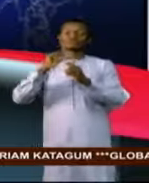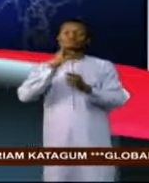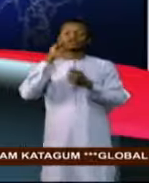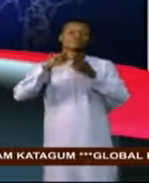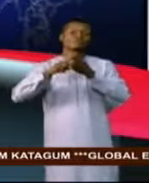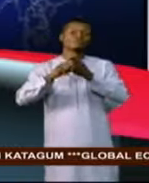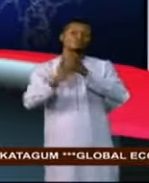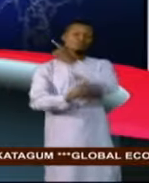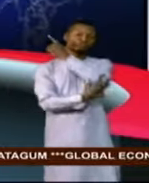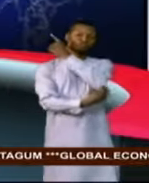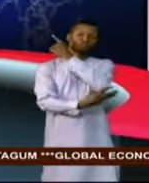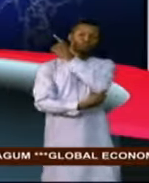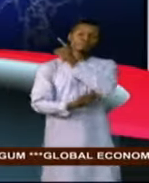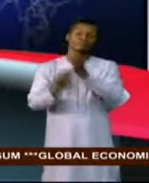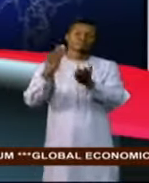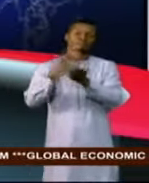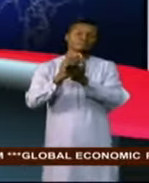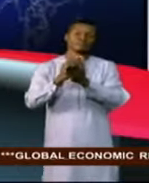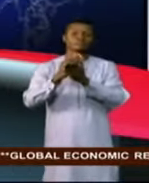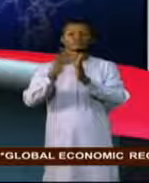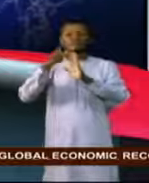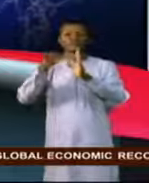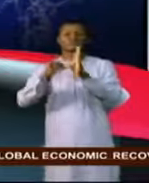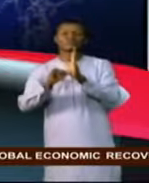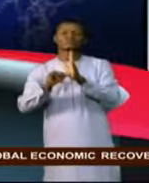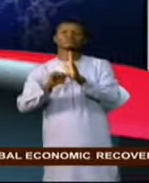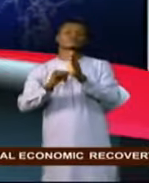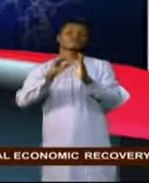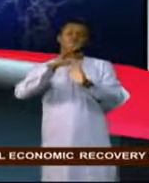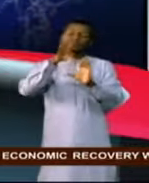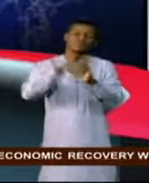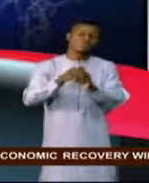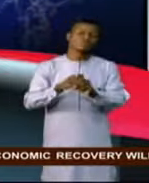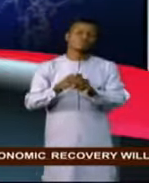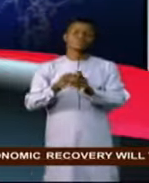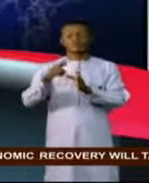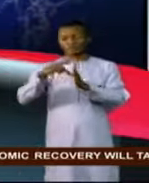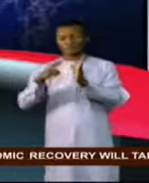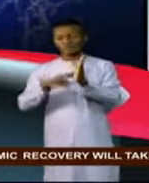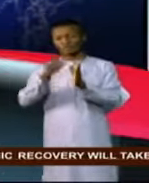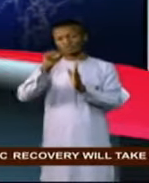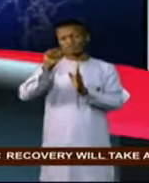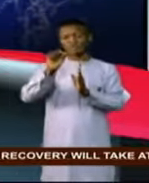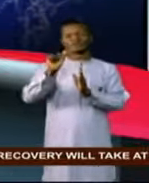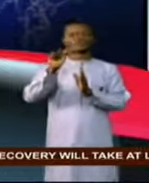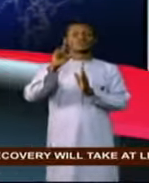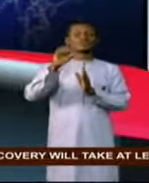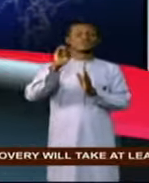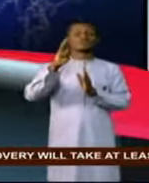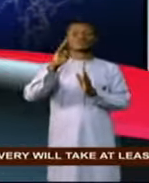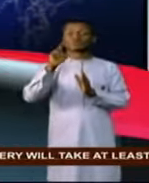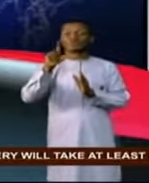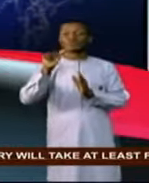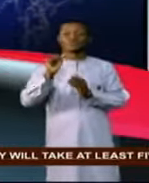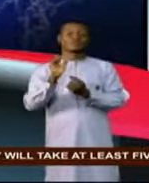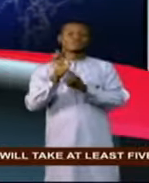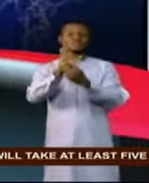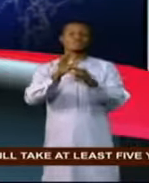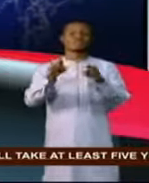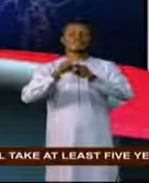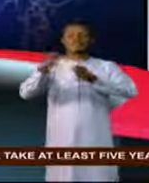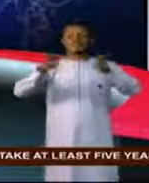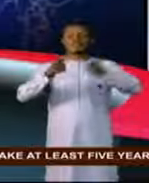eradication, quality education and inclusion. In this report, a diploma of Brooklyn Sunday takes a look at the reign of